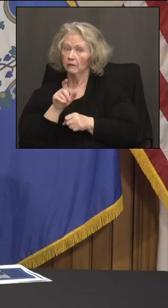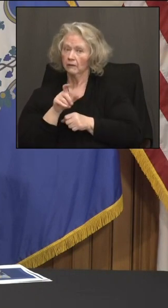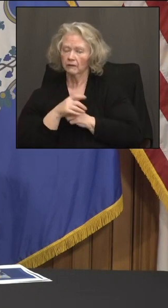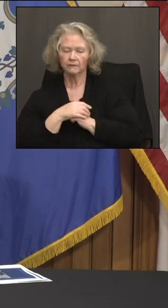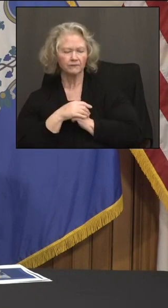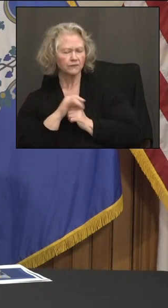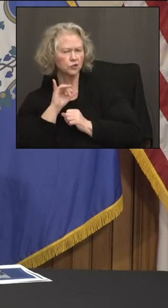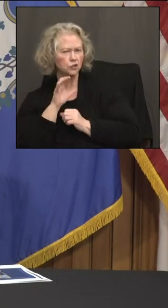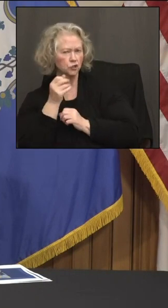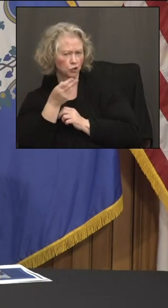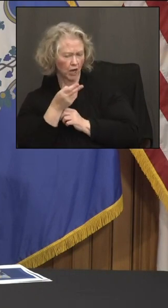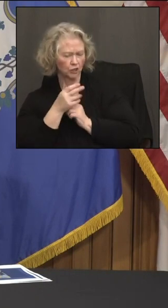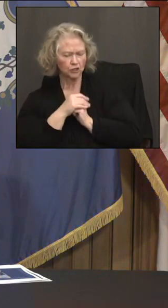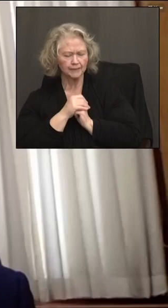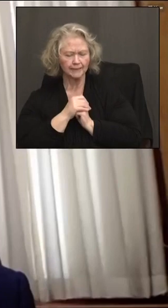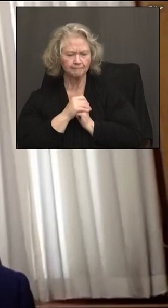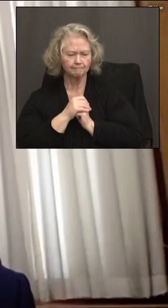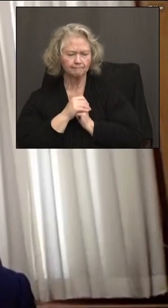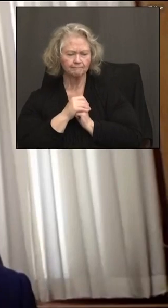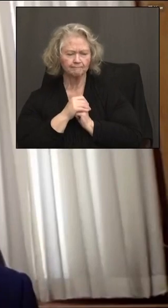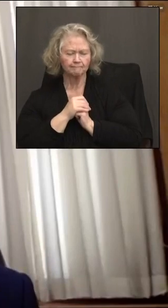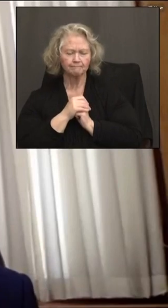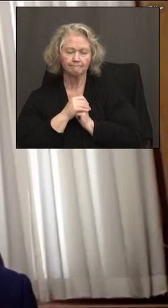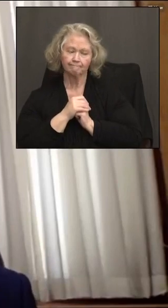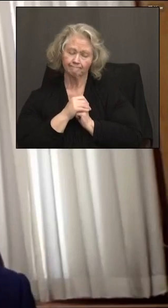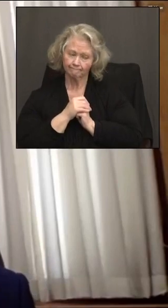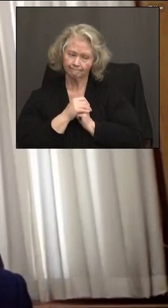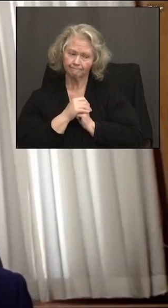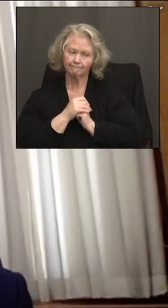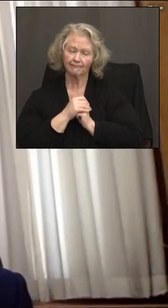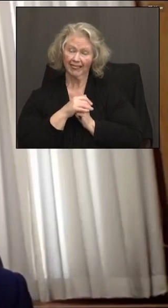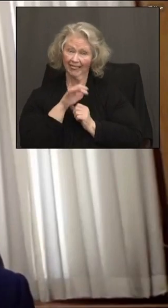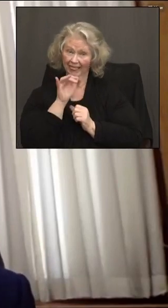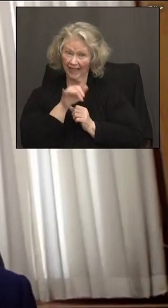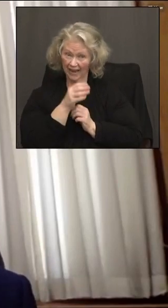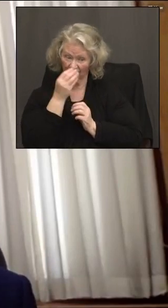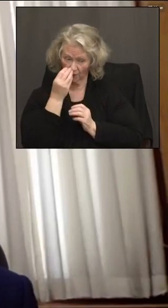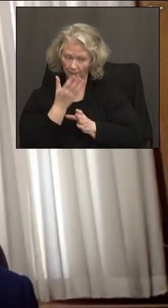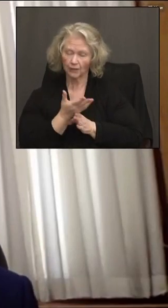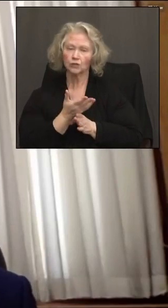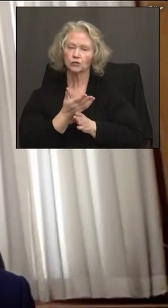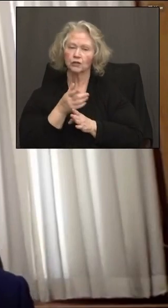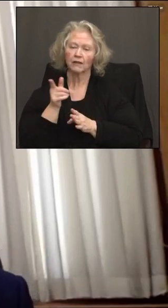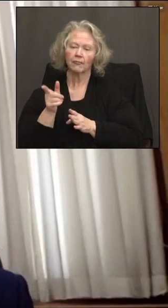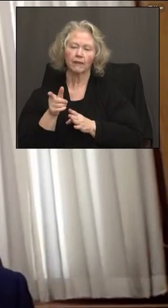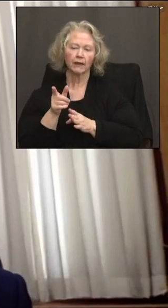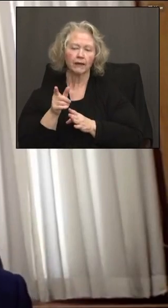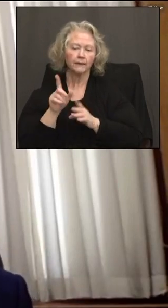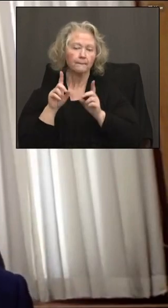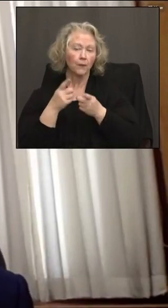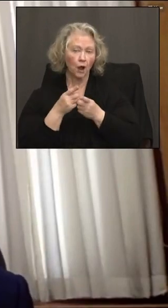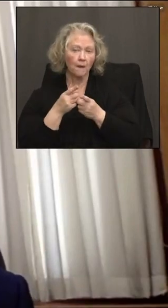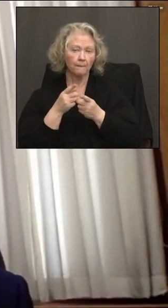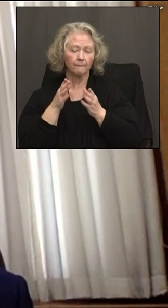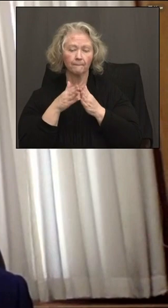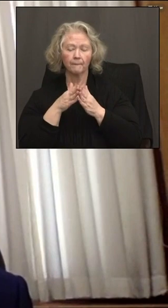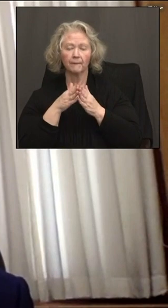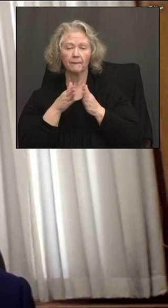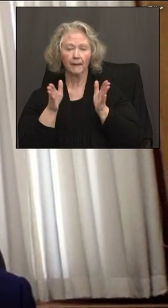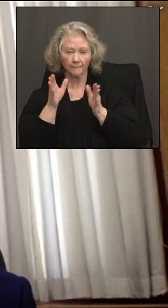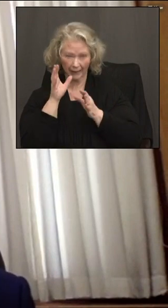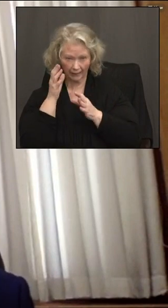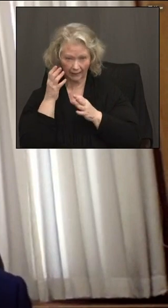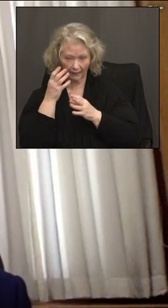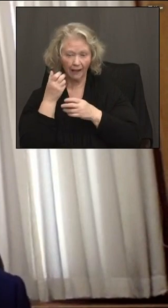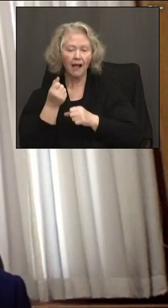So, that is information that the State Department of Public Health has reported to them, that